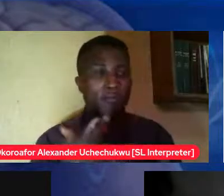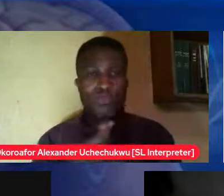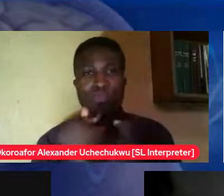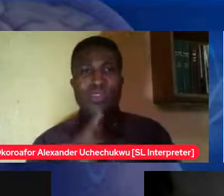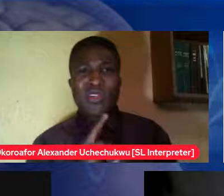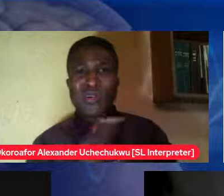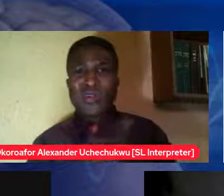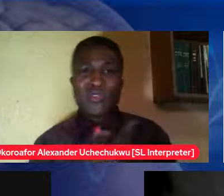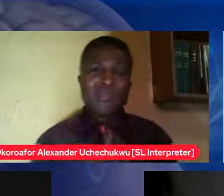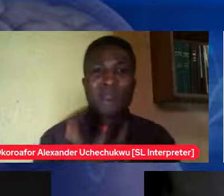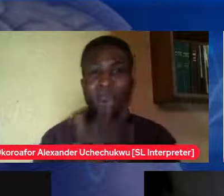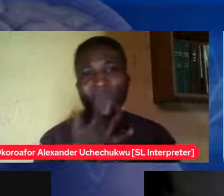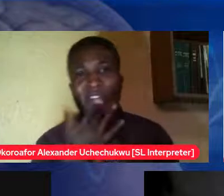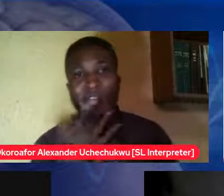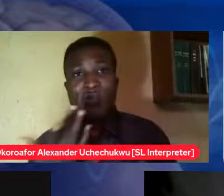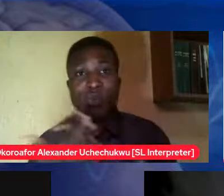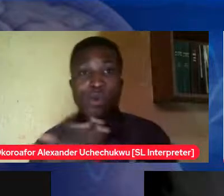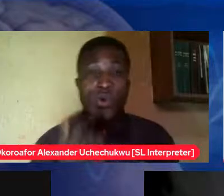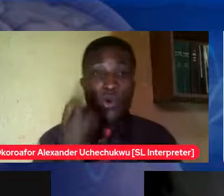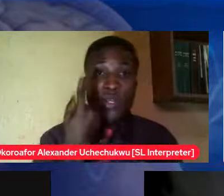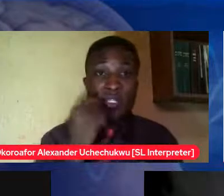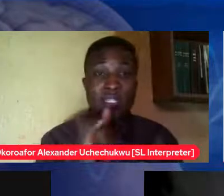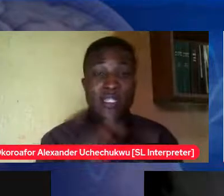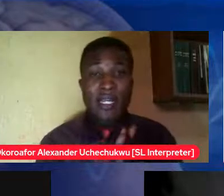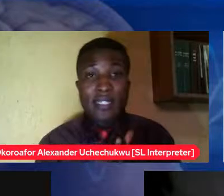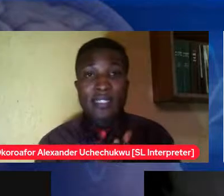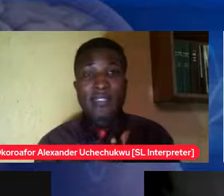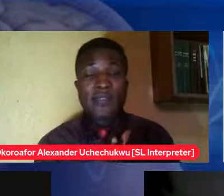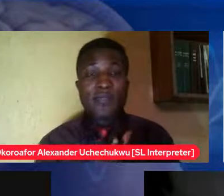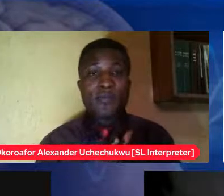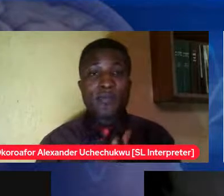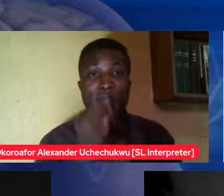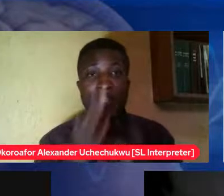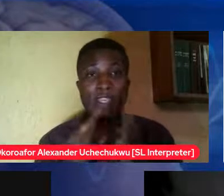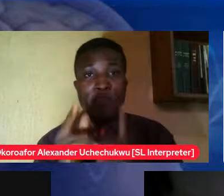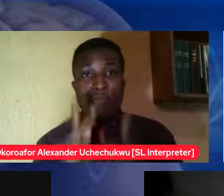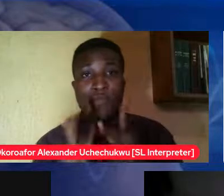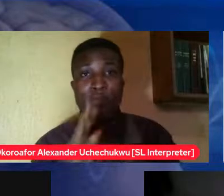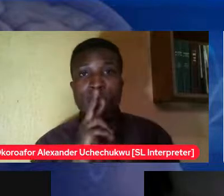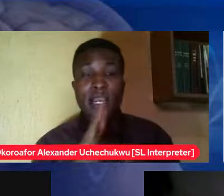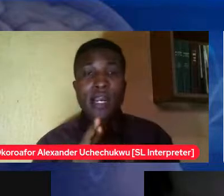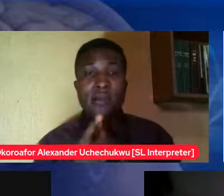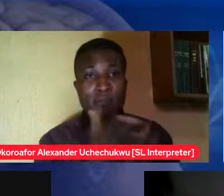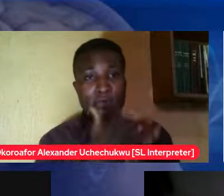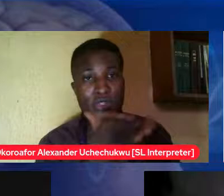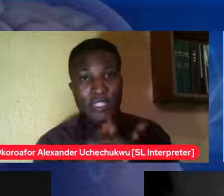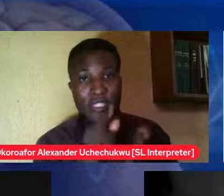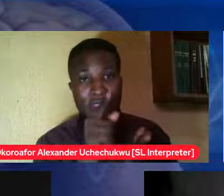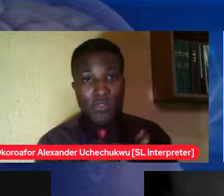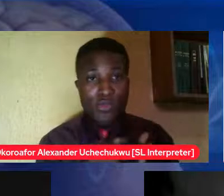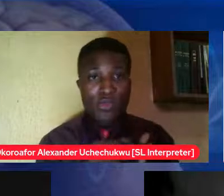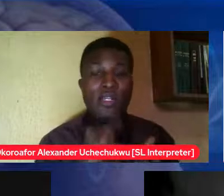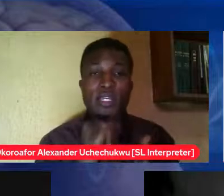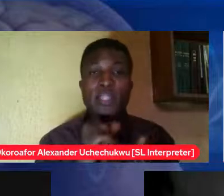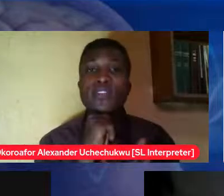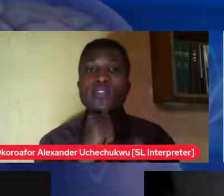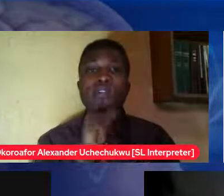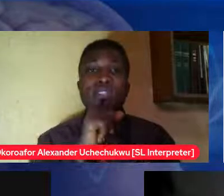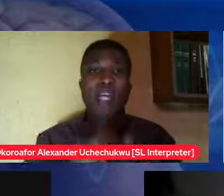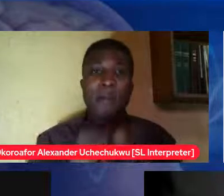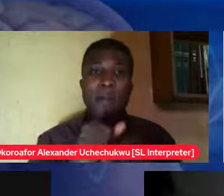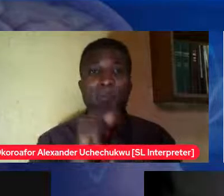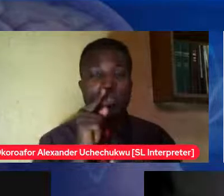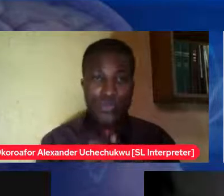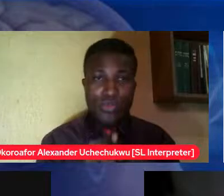that if they are rejecting you it's not about you probably they have something they need to deal with because if it's no fault of